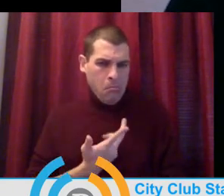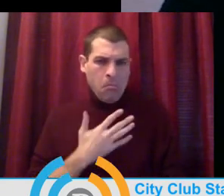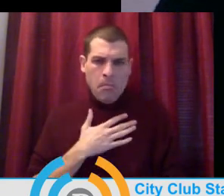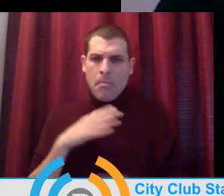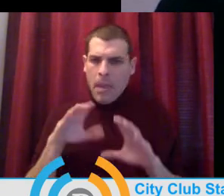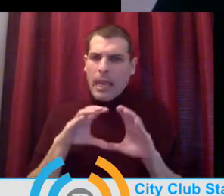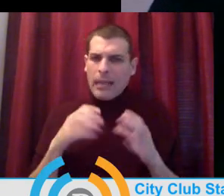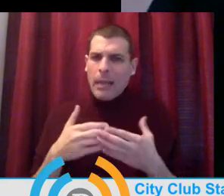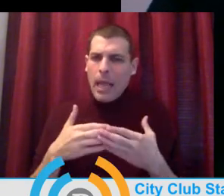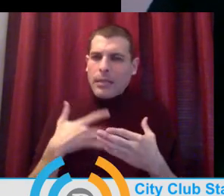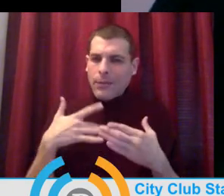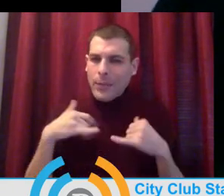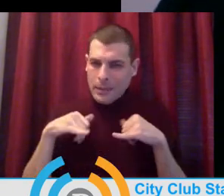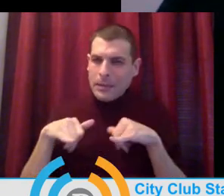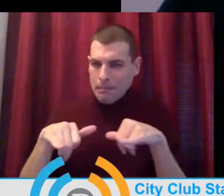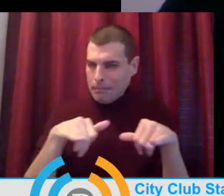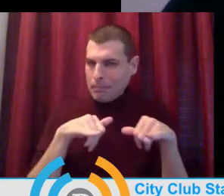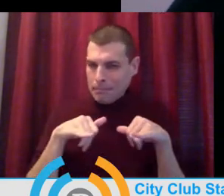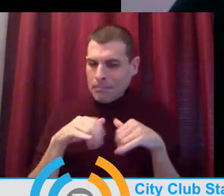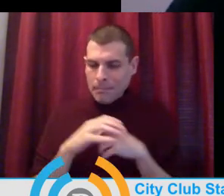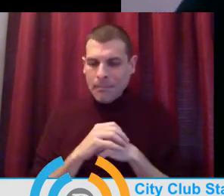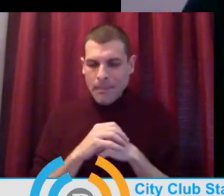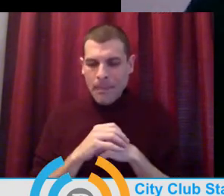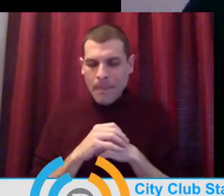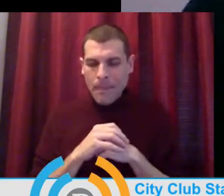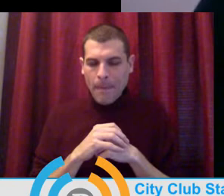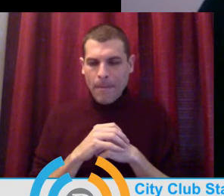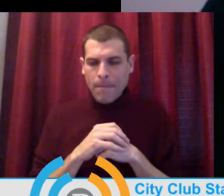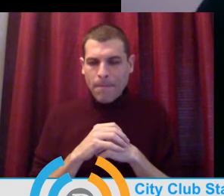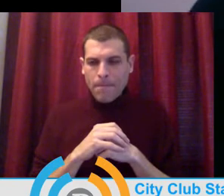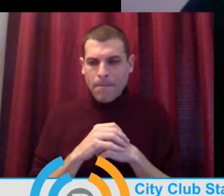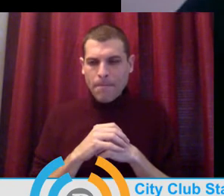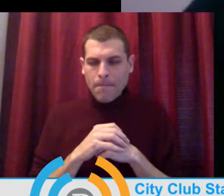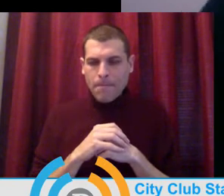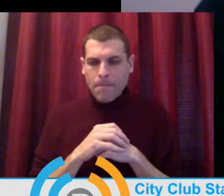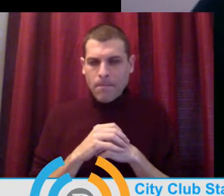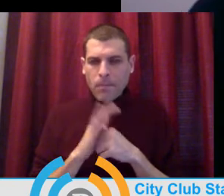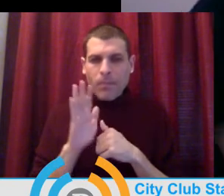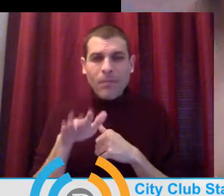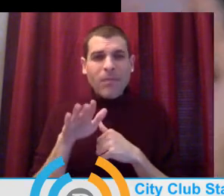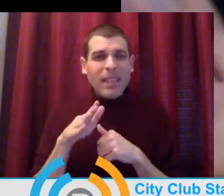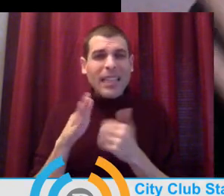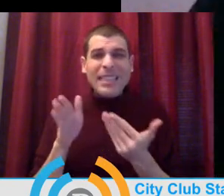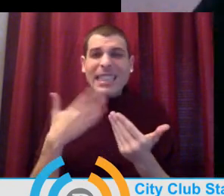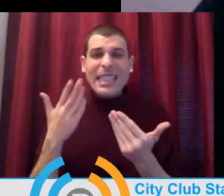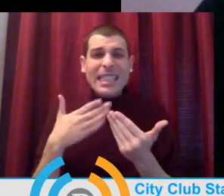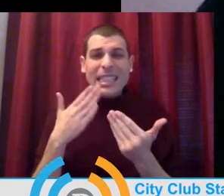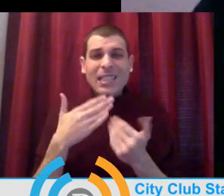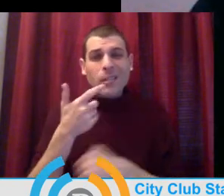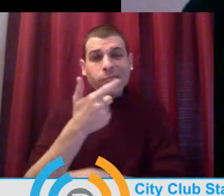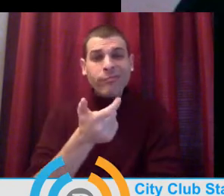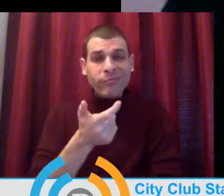but it's pretty easy to zone out or get bored. No offense.